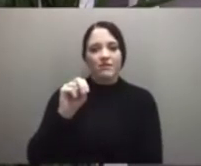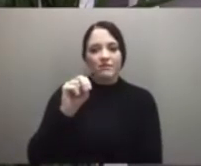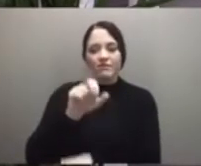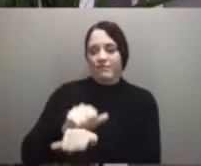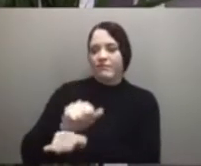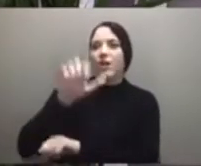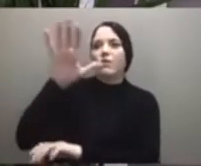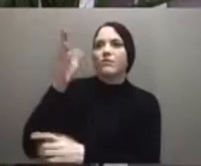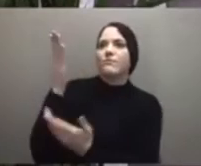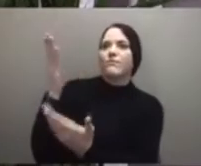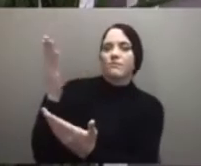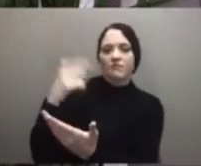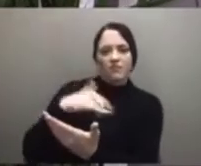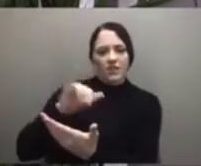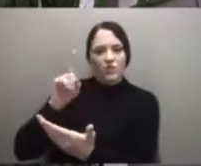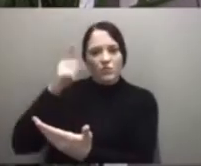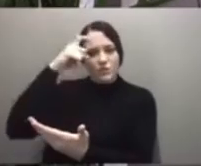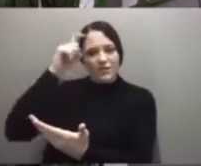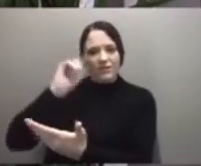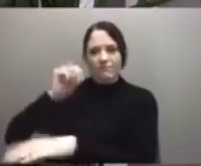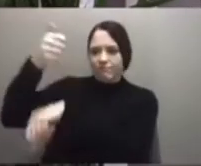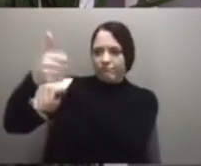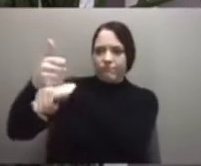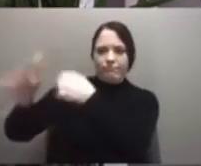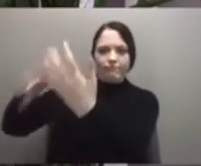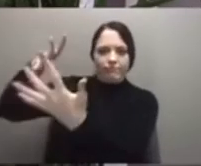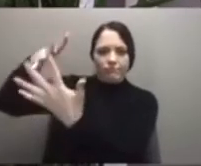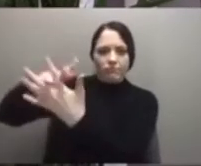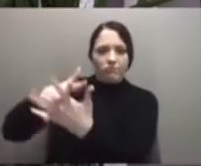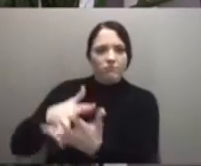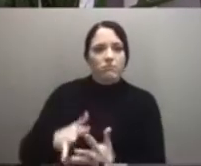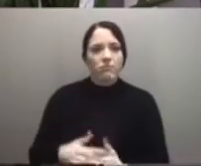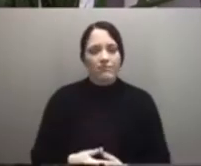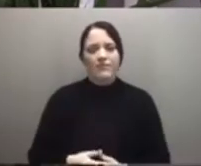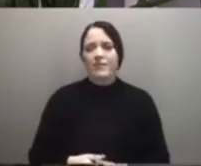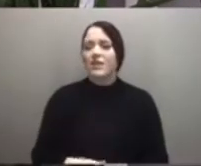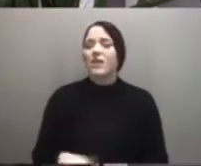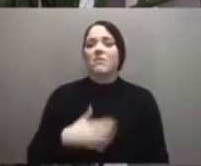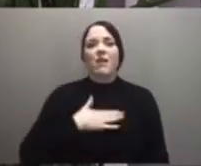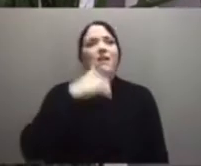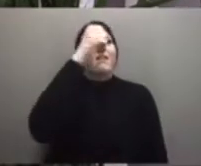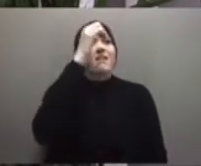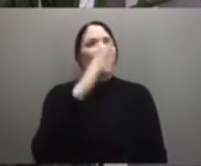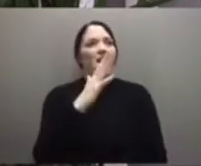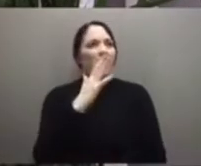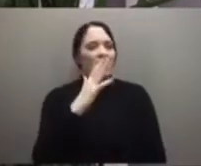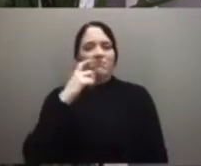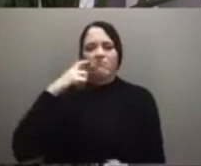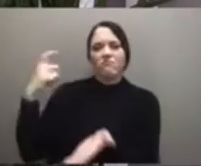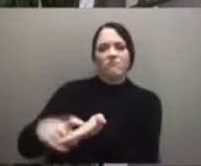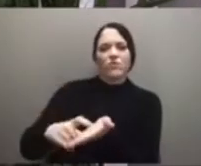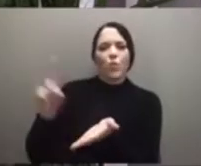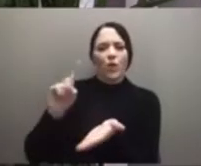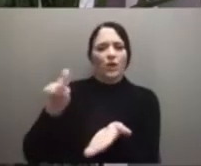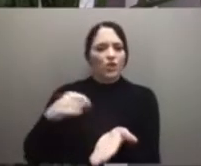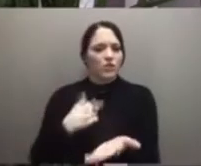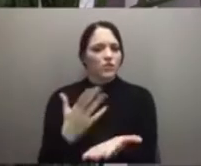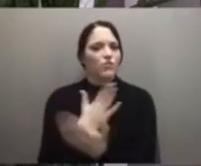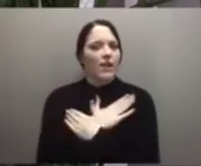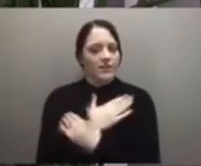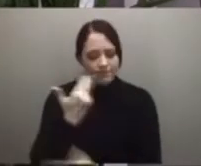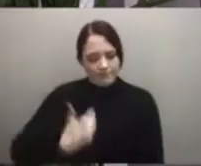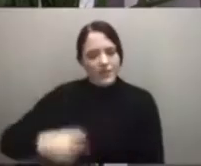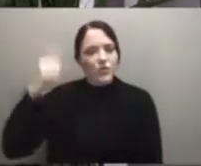city of hearts, my God gave me a resting place and a domain. I, wisdom, took root